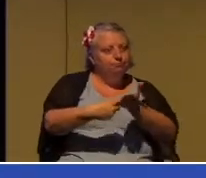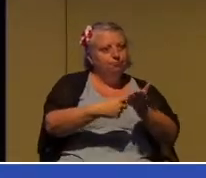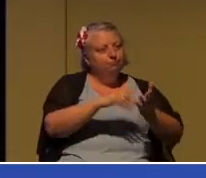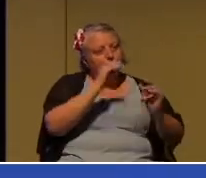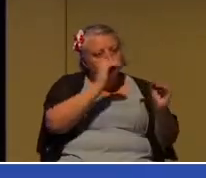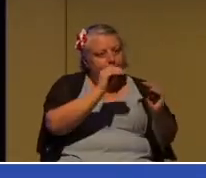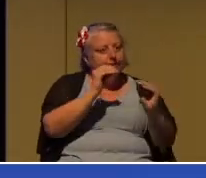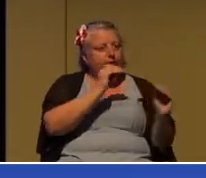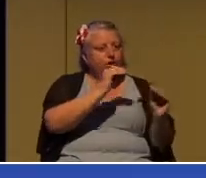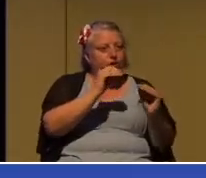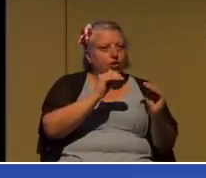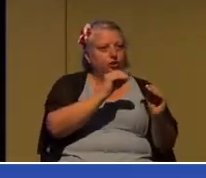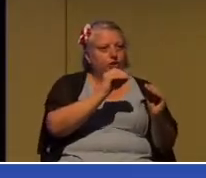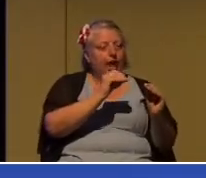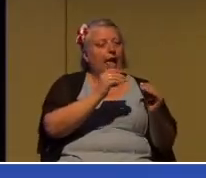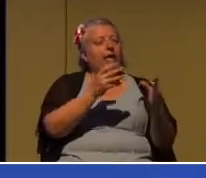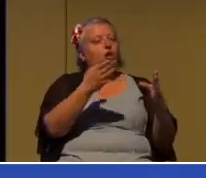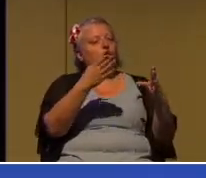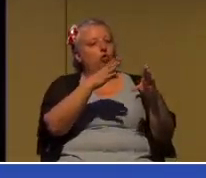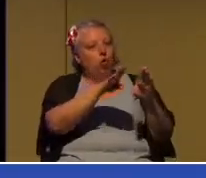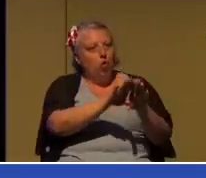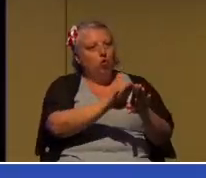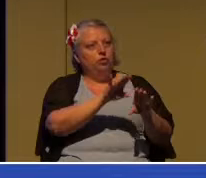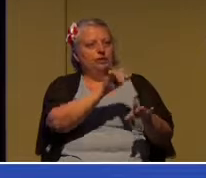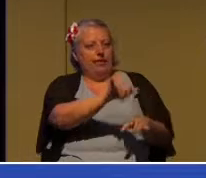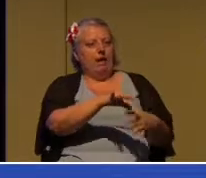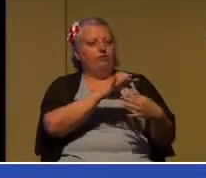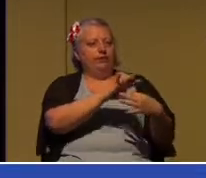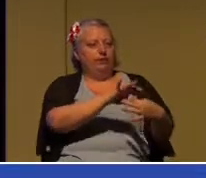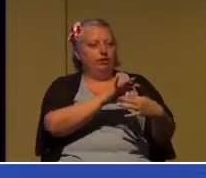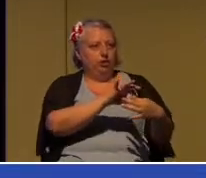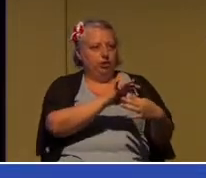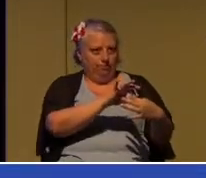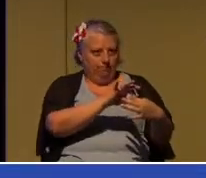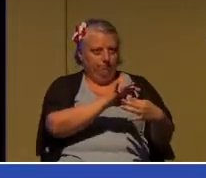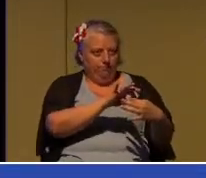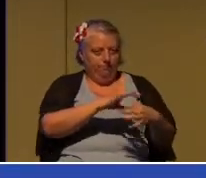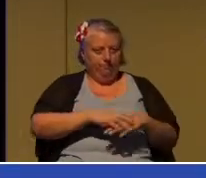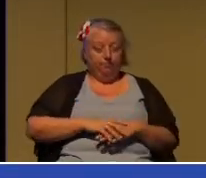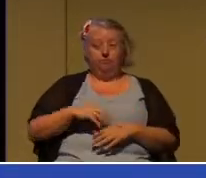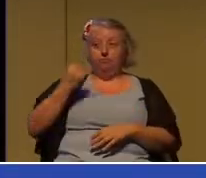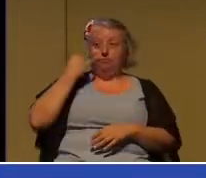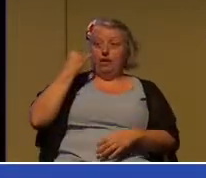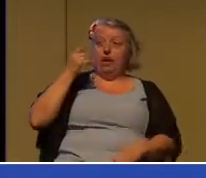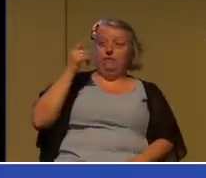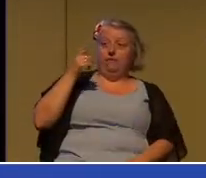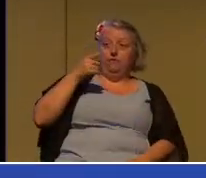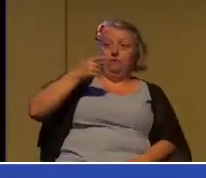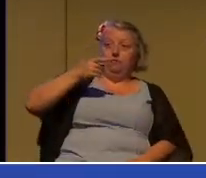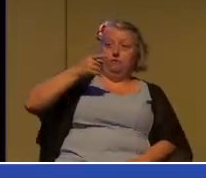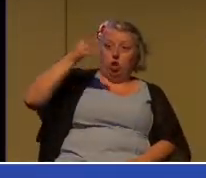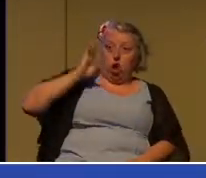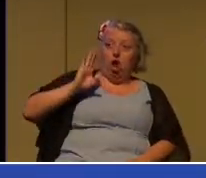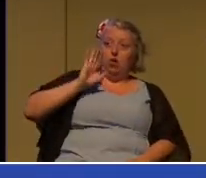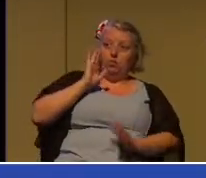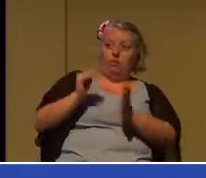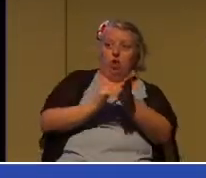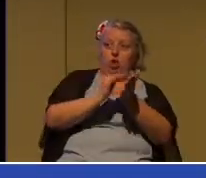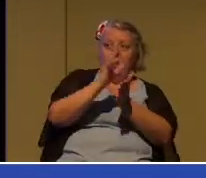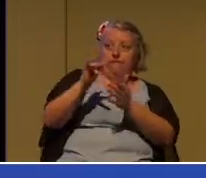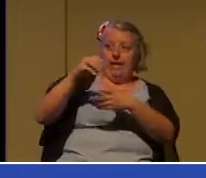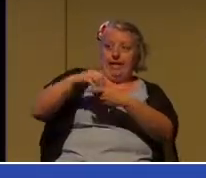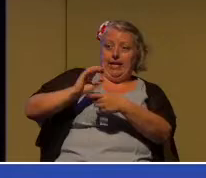And if you and I are to be God-glorifying in our relationships and in our